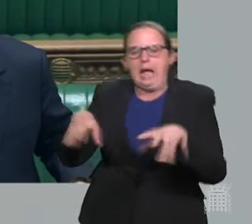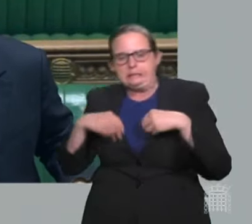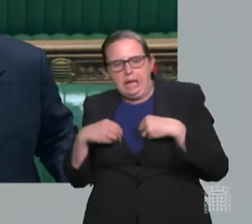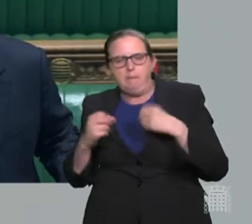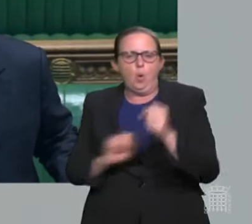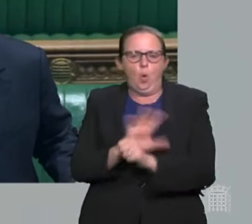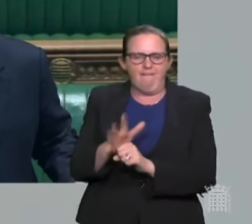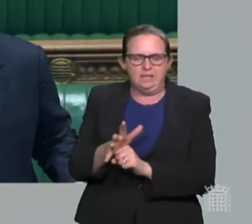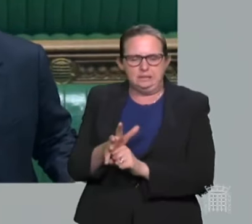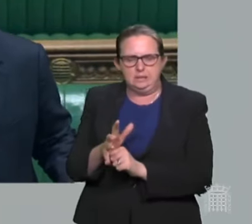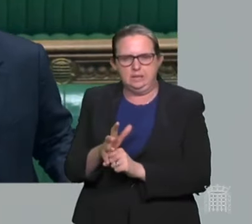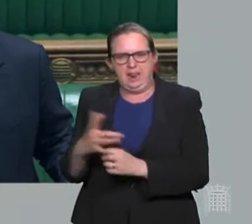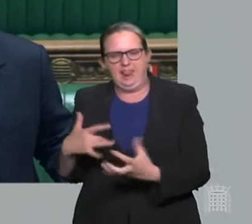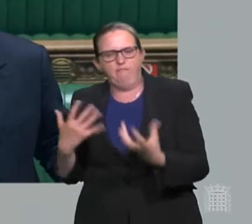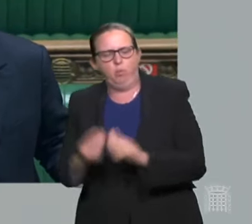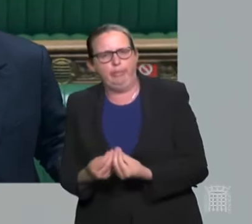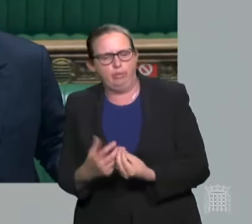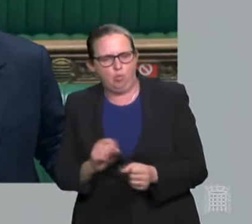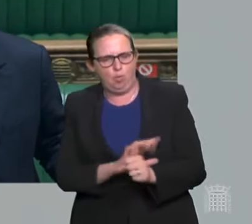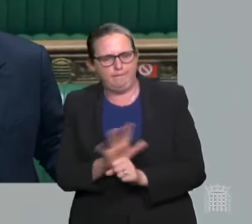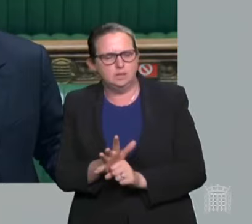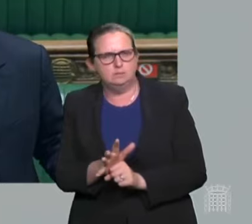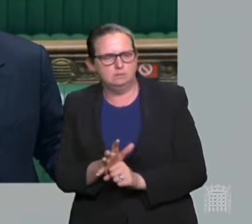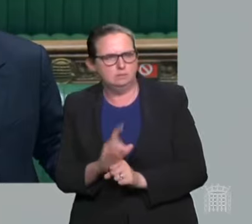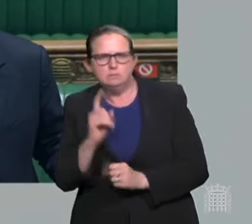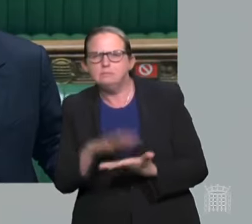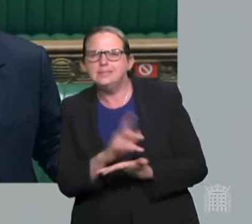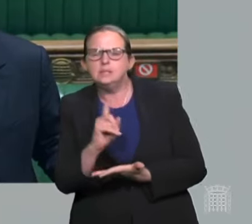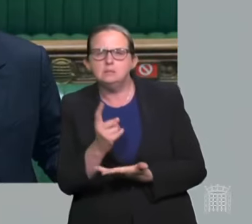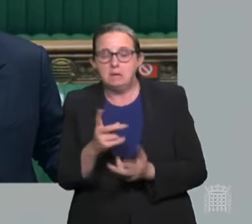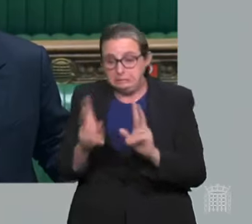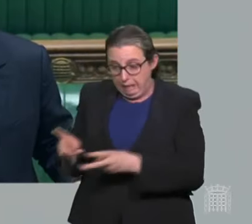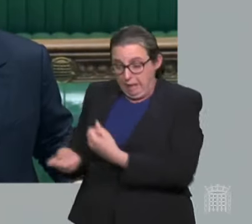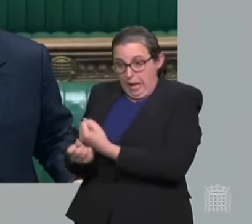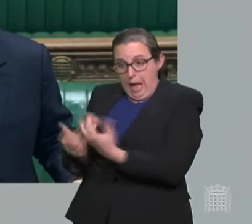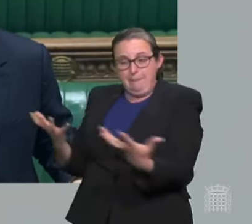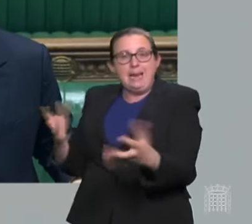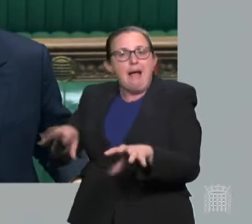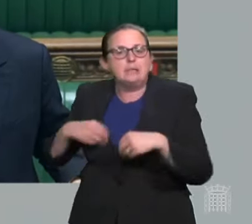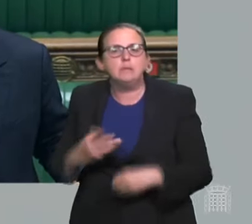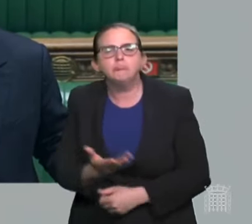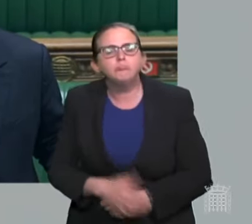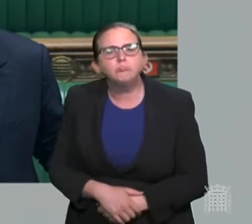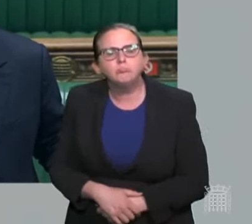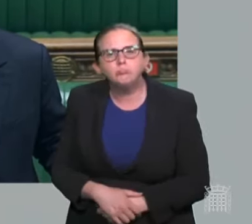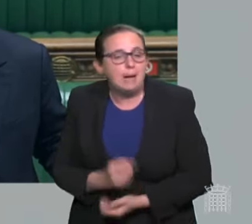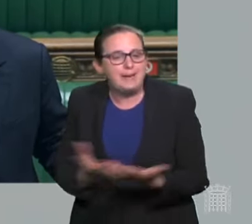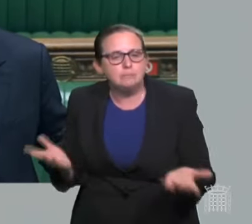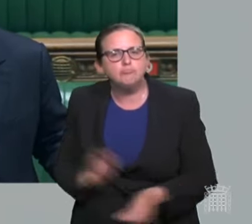with COVID, how many deaths does he consider it is acceptable when we're living with COVID?